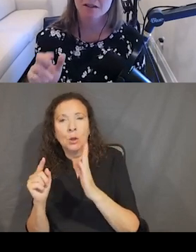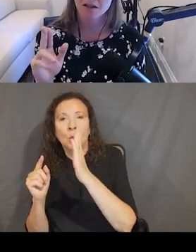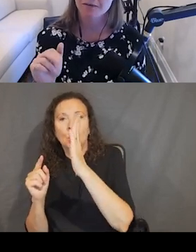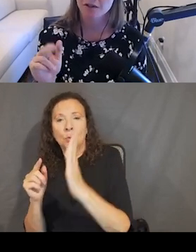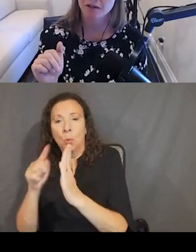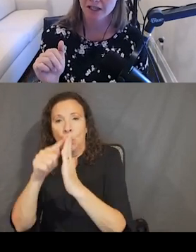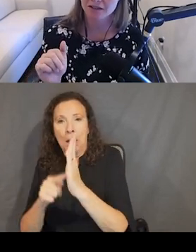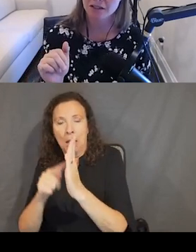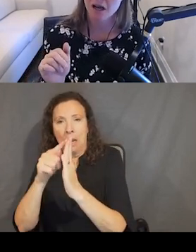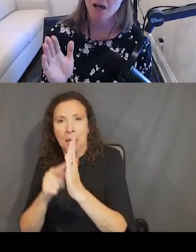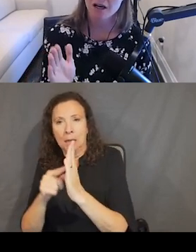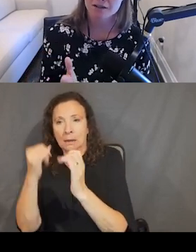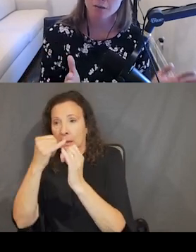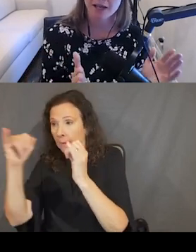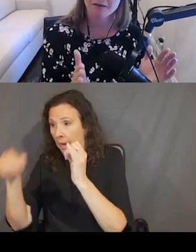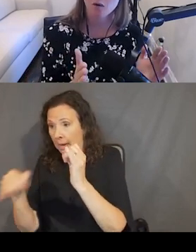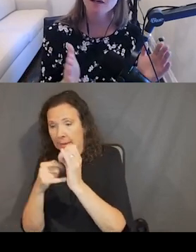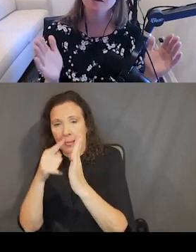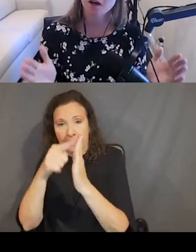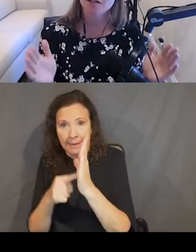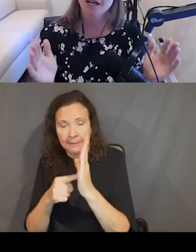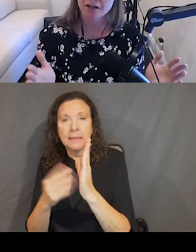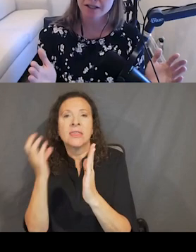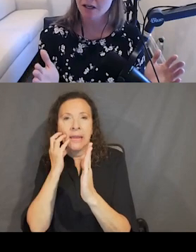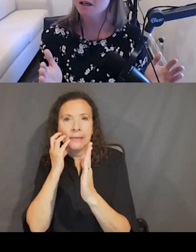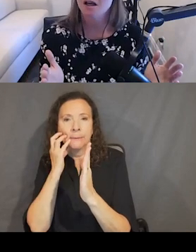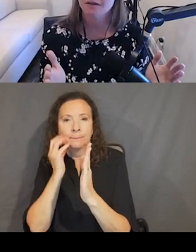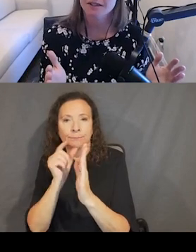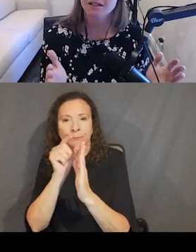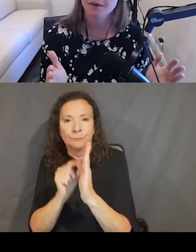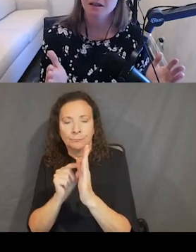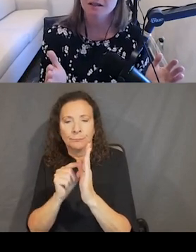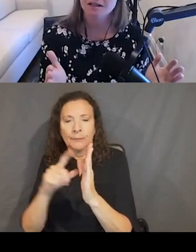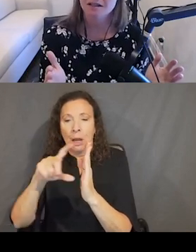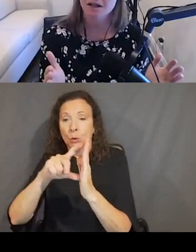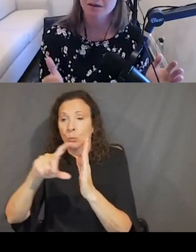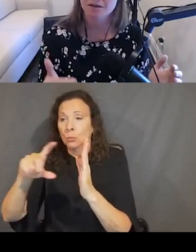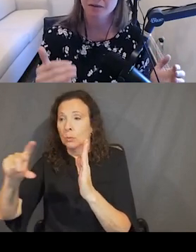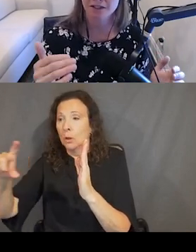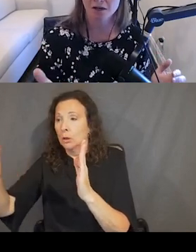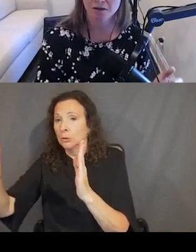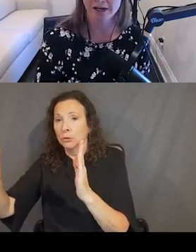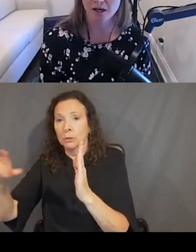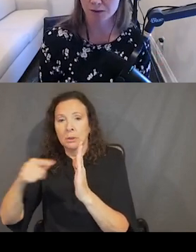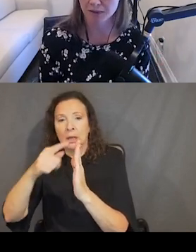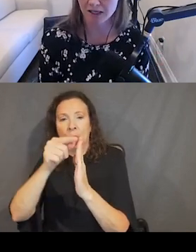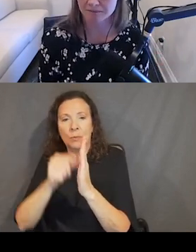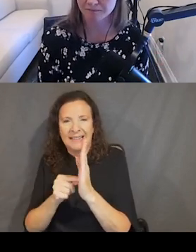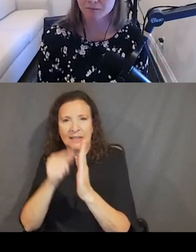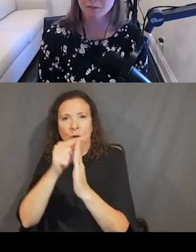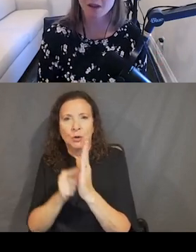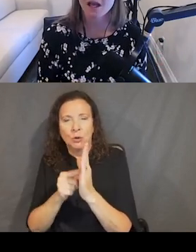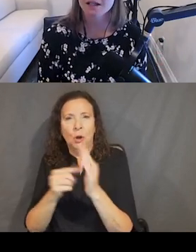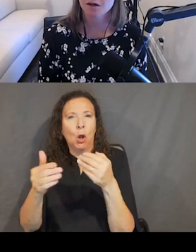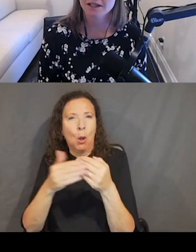and it's on the vertical edge. And so we have quite a large area of the text box that's now this really dark gray, almost black.